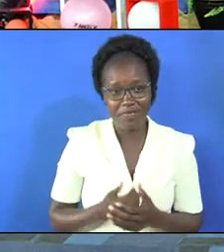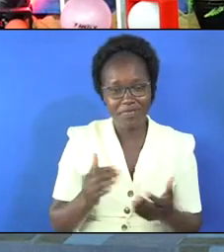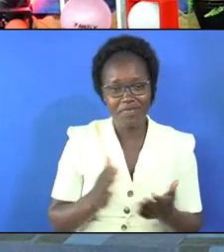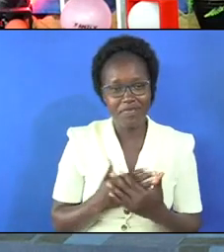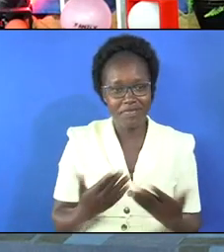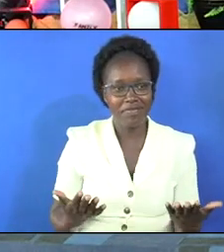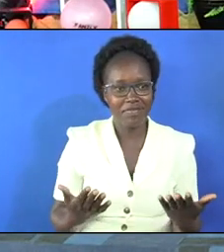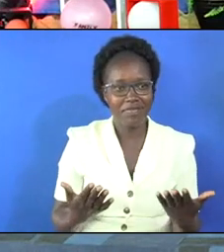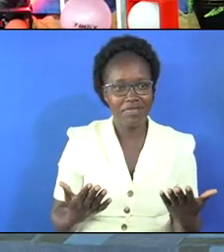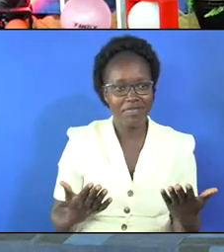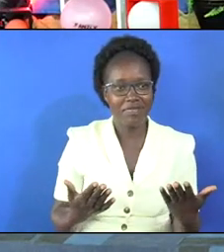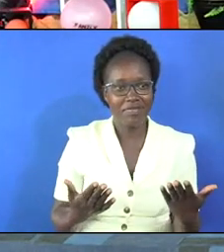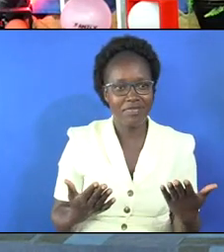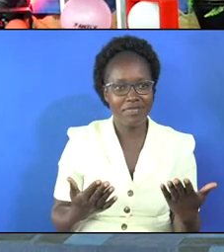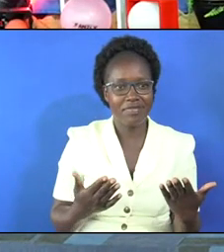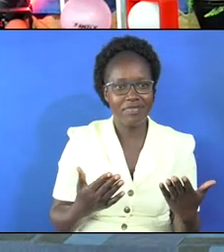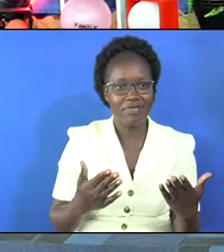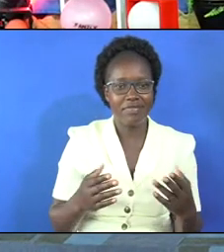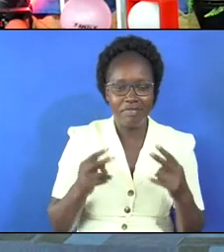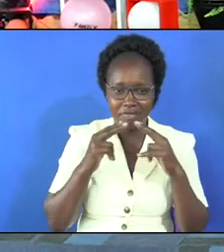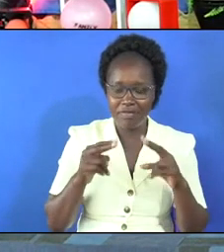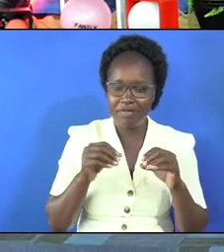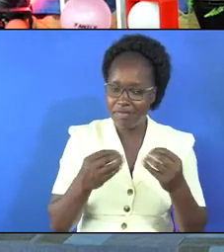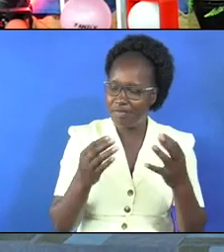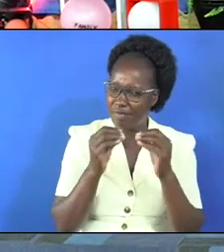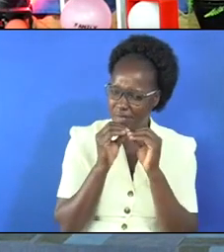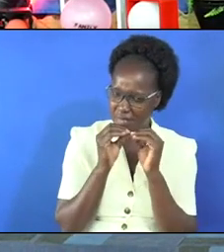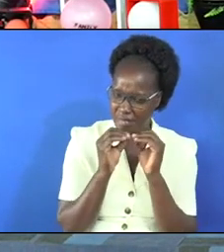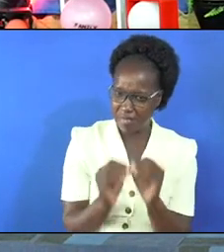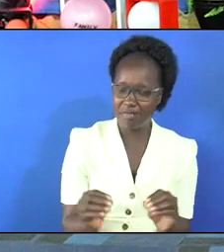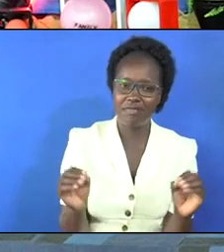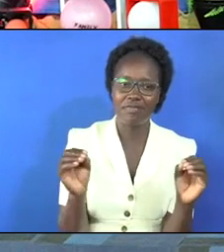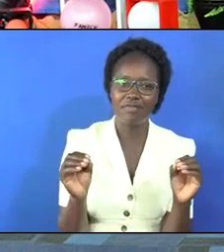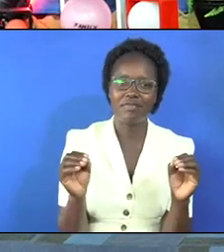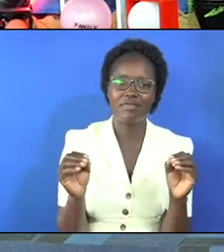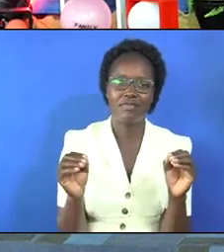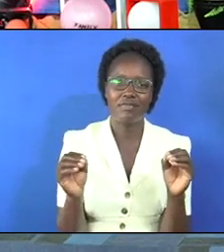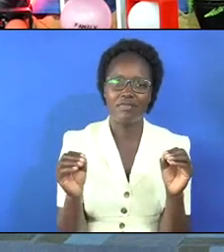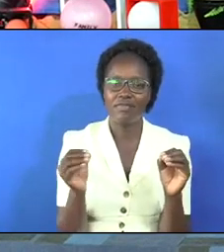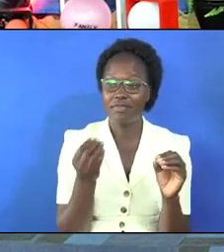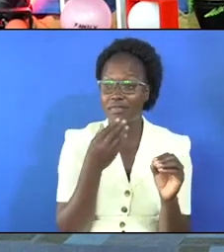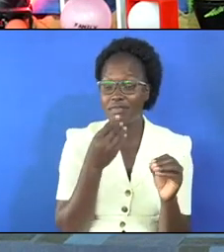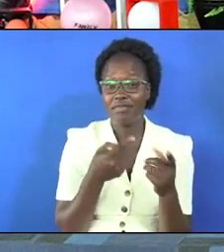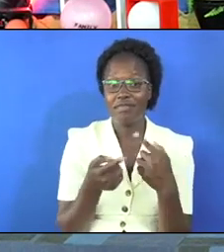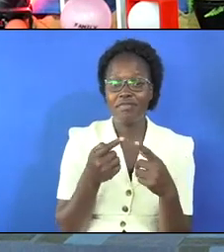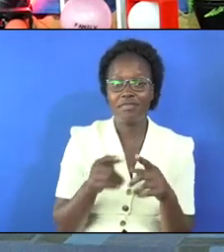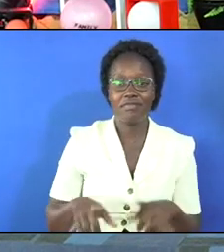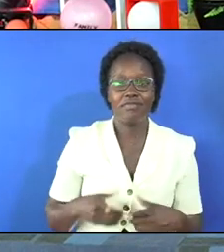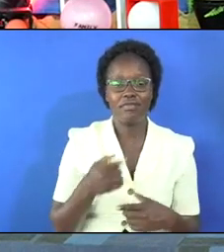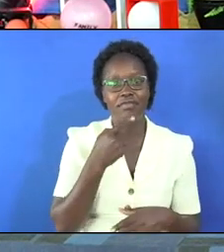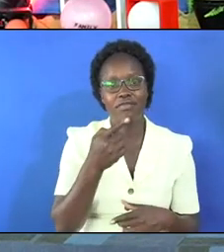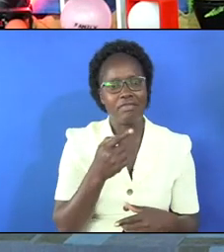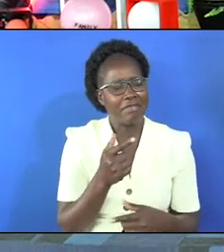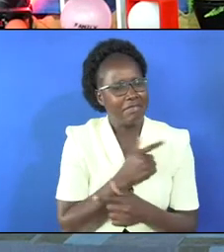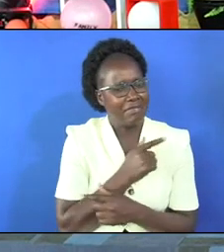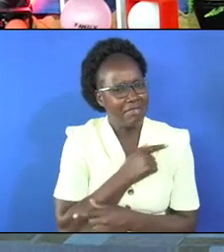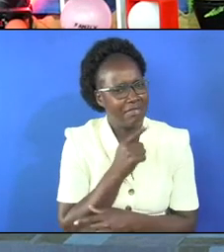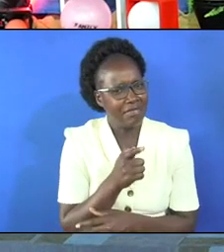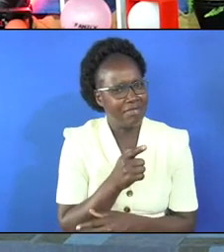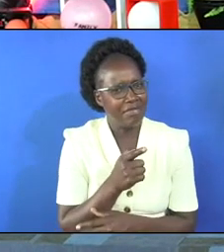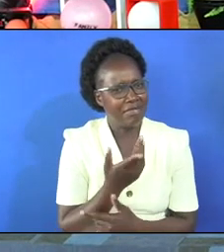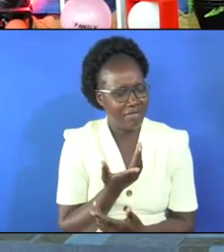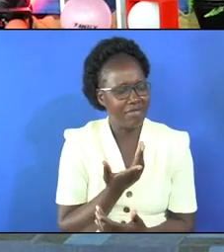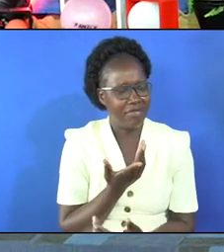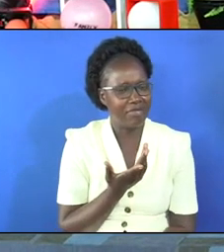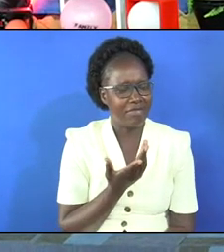something that is giving not giving them peace at all this man comes into your life and say i love you honey